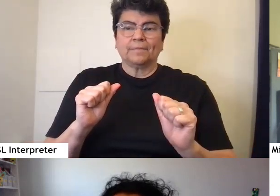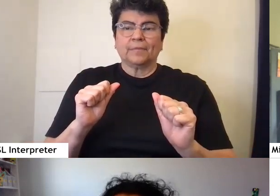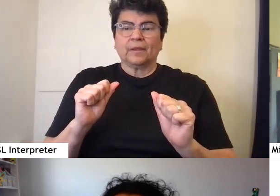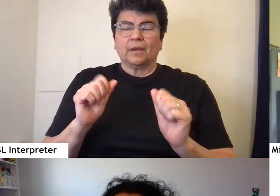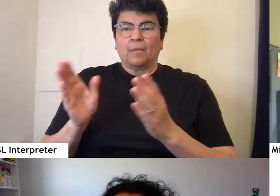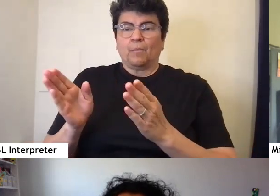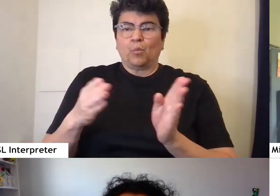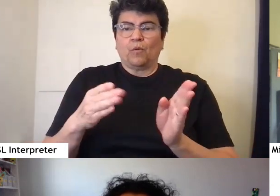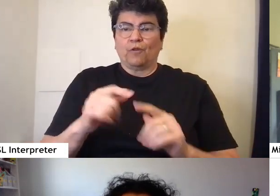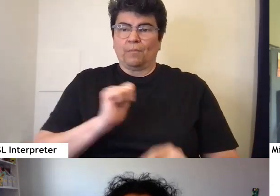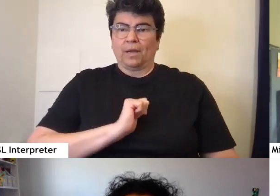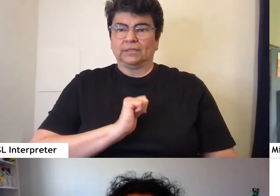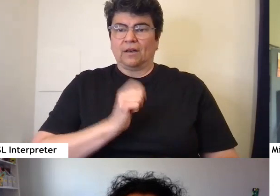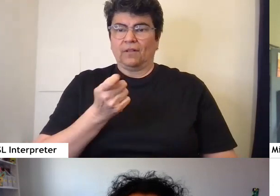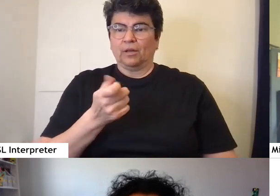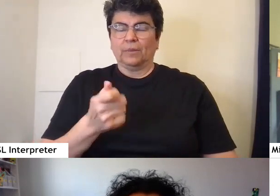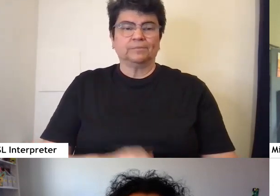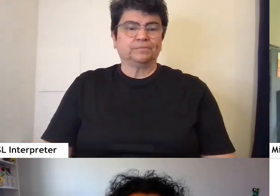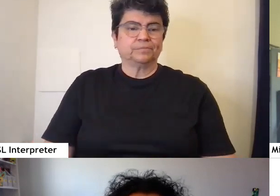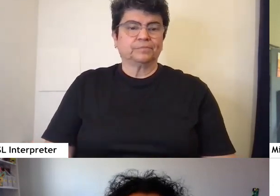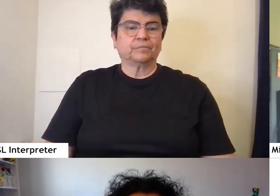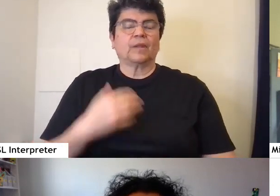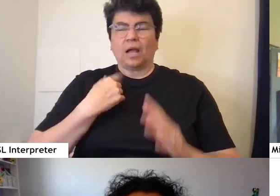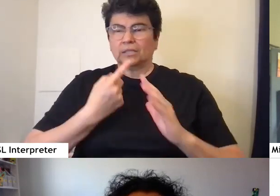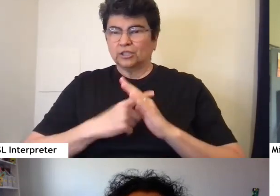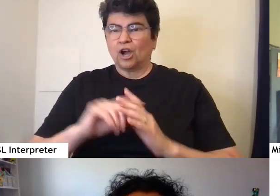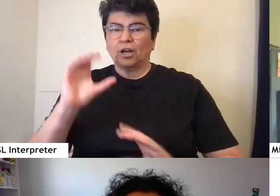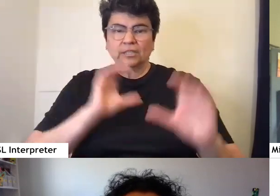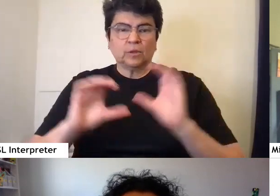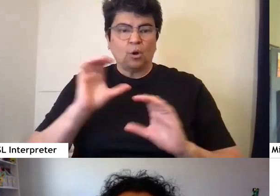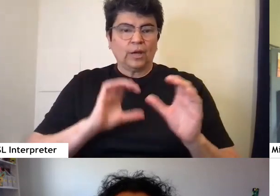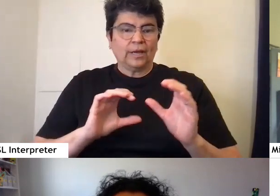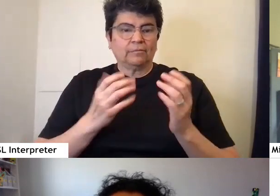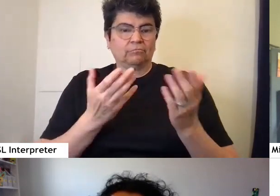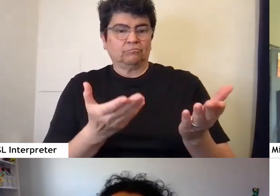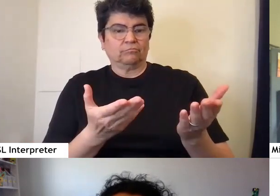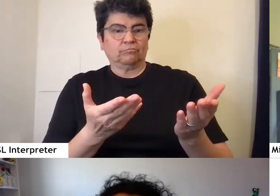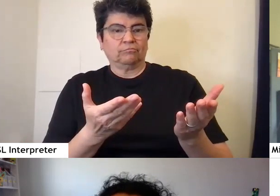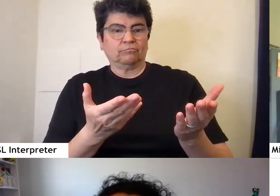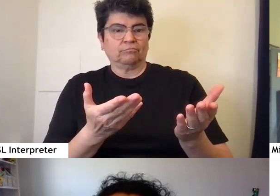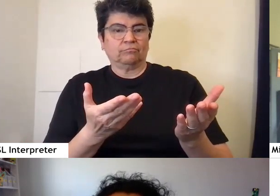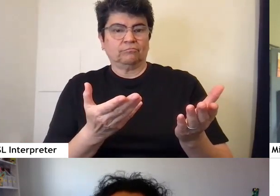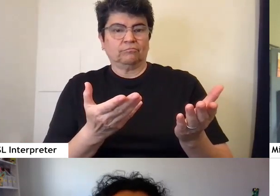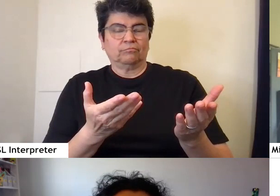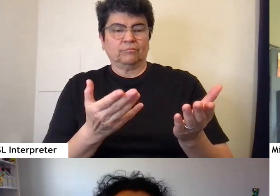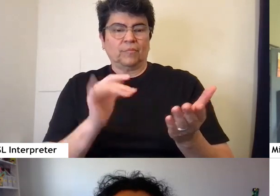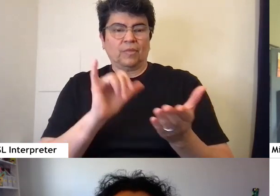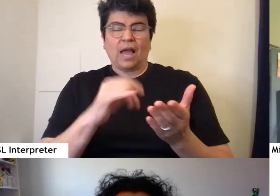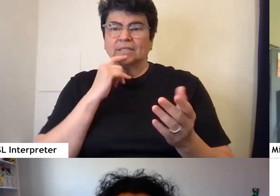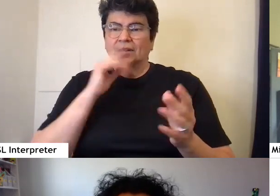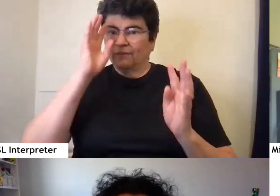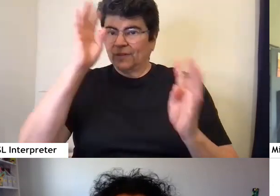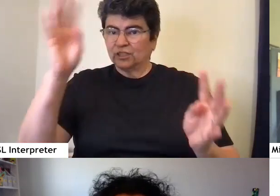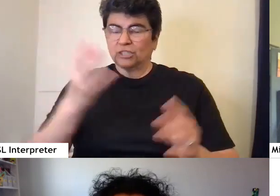move it away from myself a little bit and began exploring these themes in fiction. So